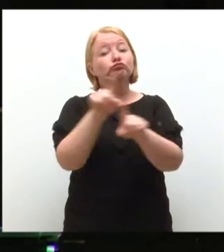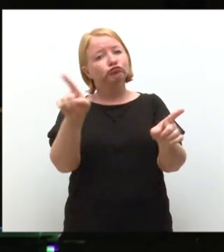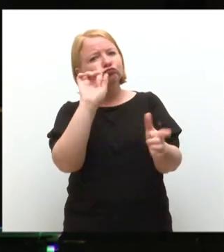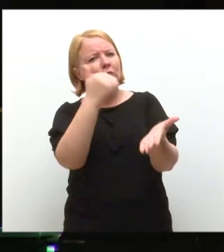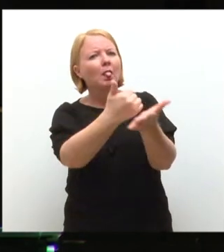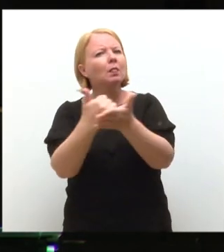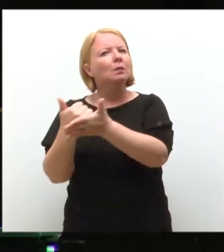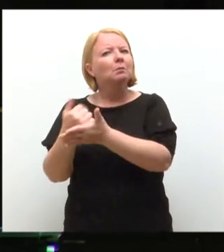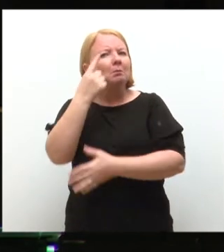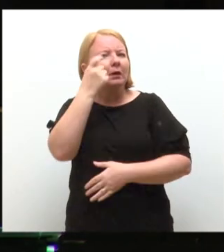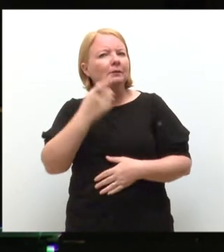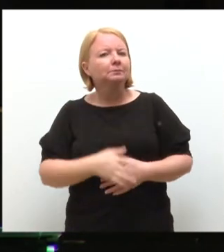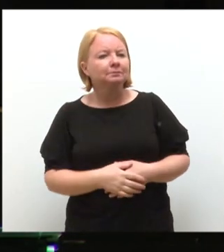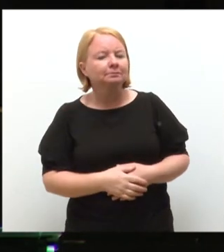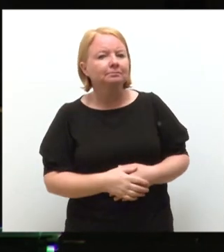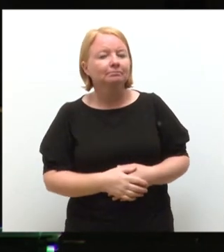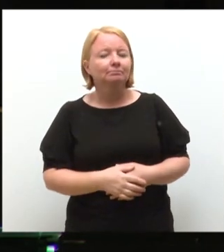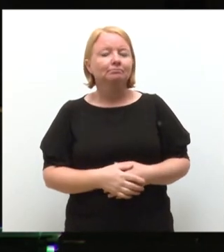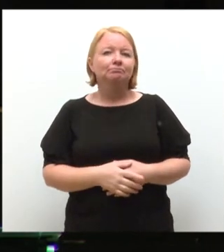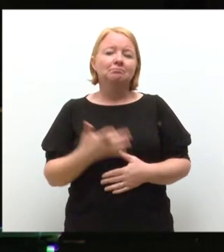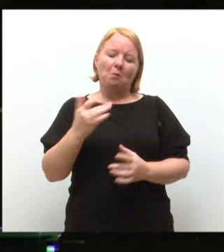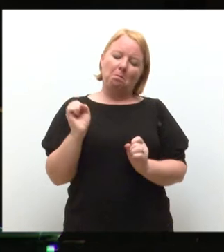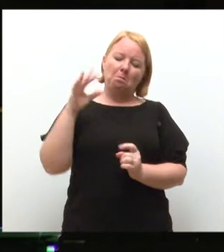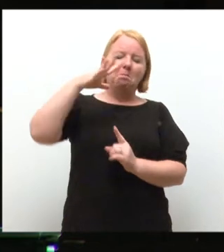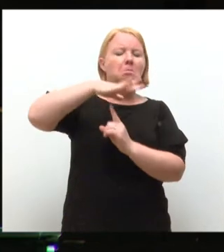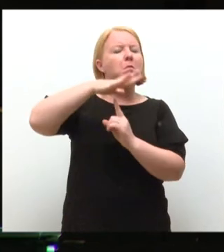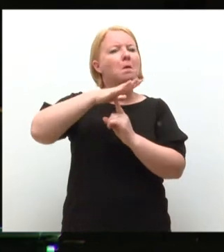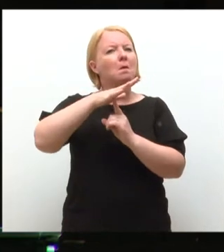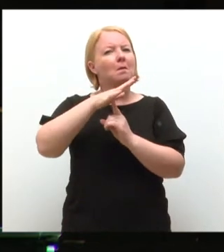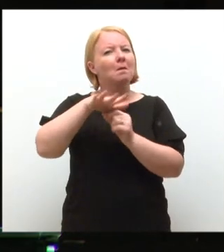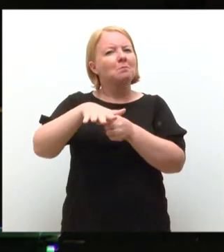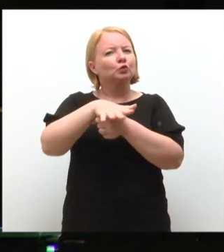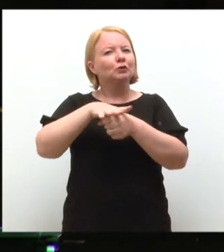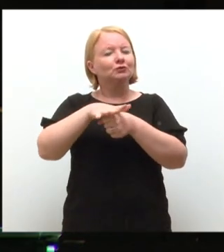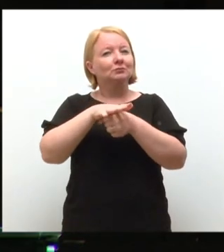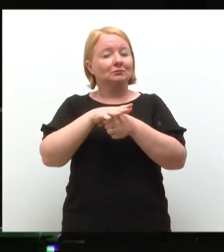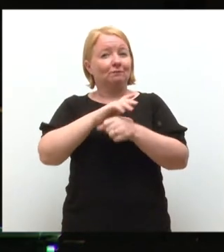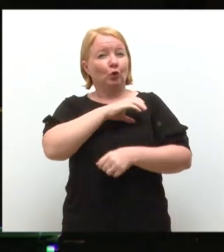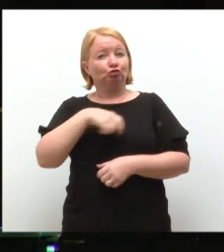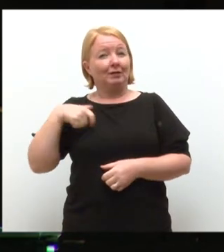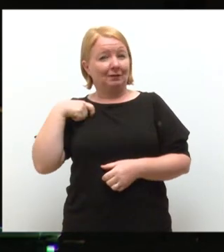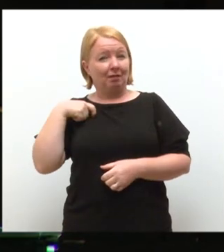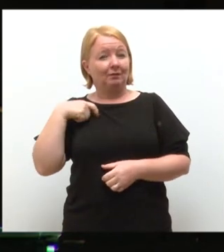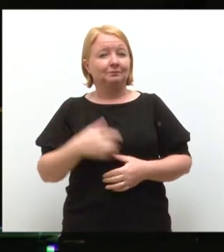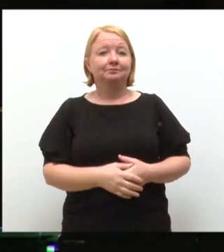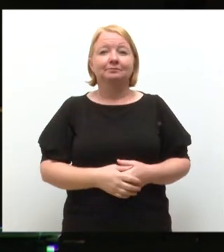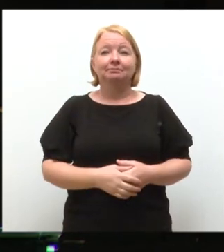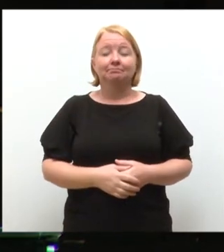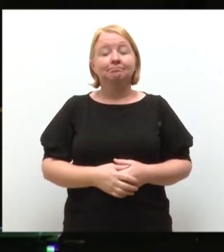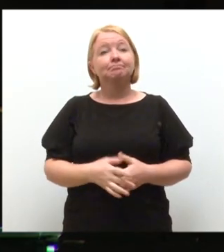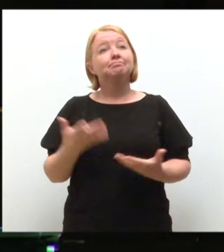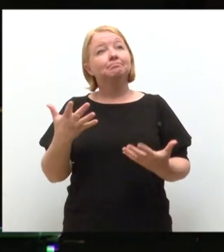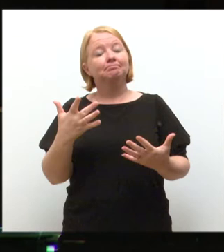because the most senior position of the University is our Chancellor, who is the